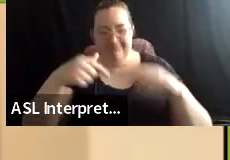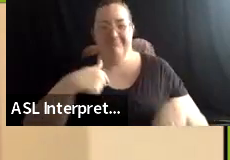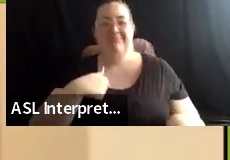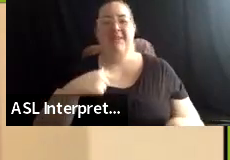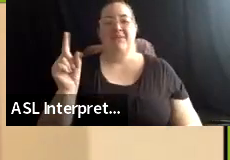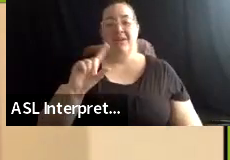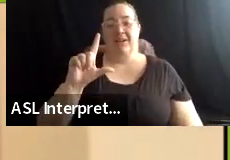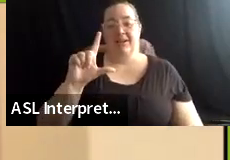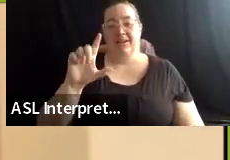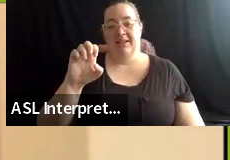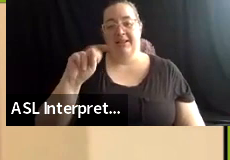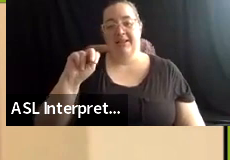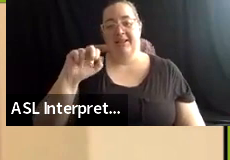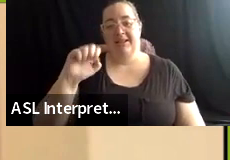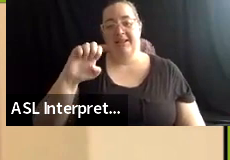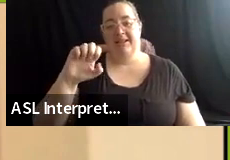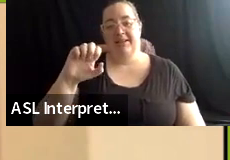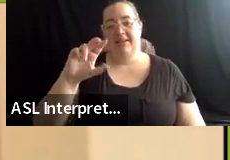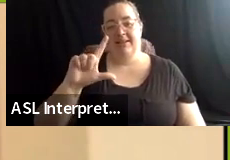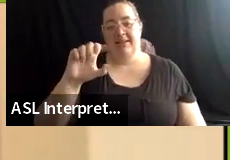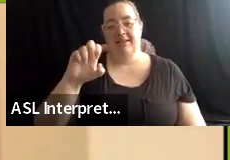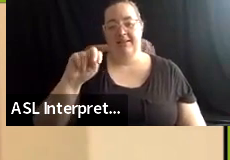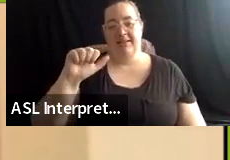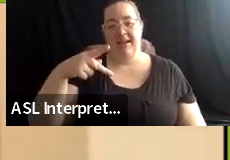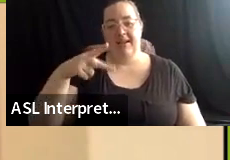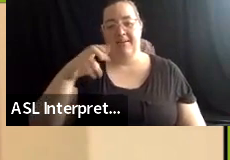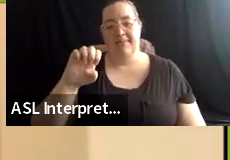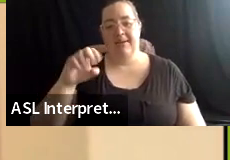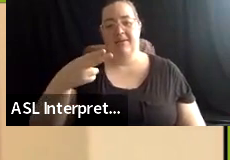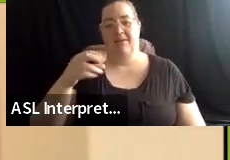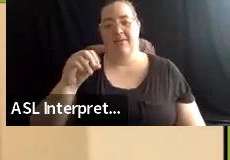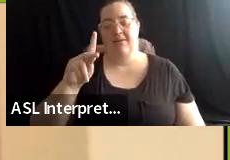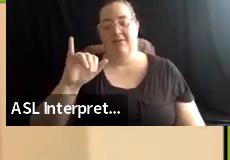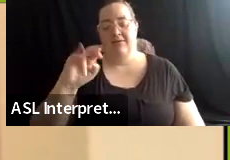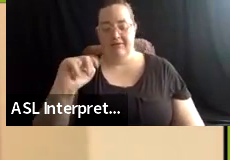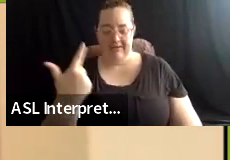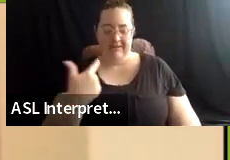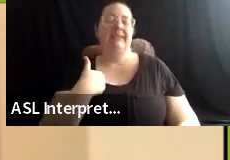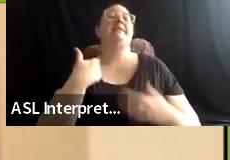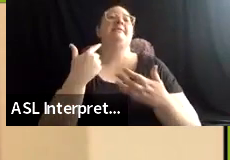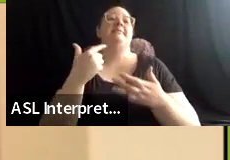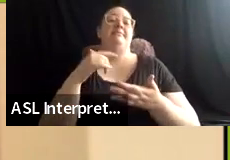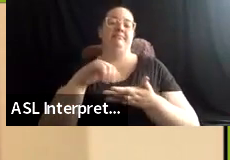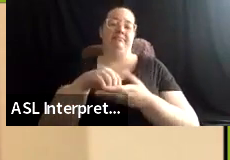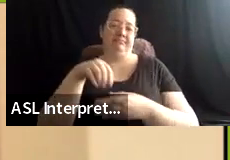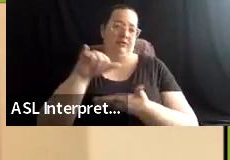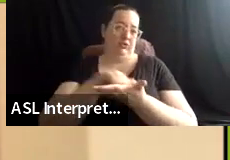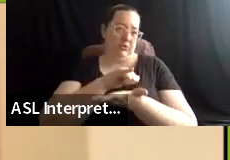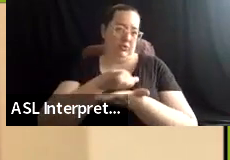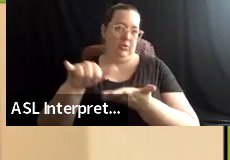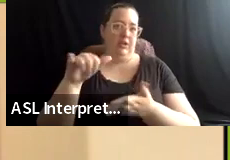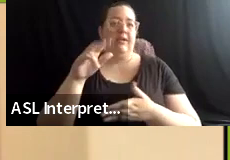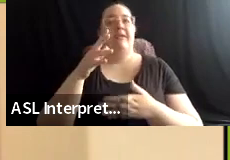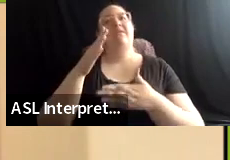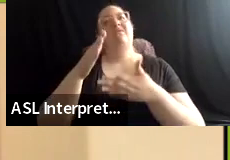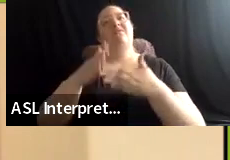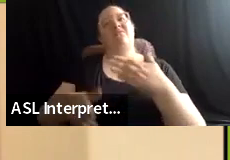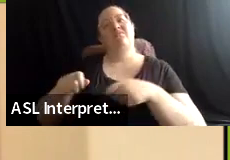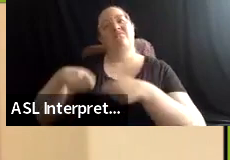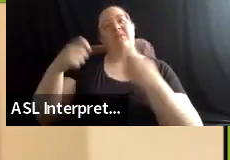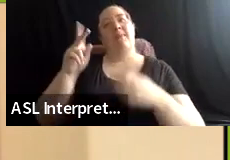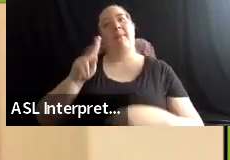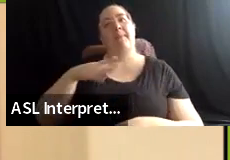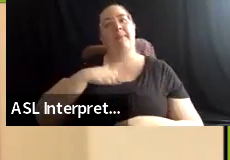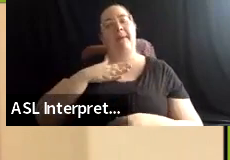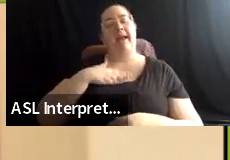York. I am finishing up my master's degree at NYU in museum studies and hoping to then